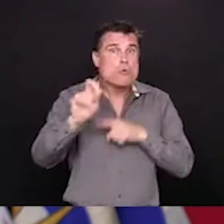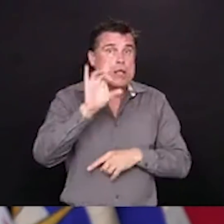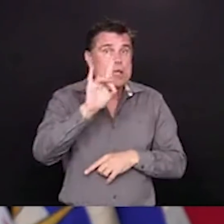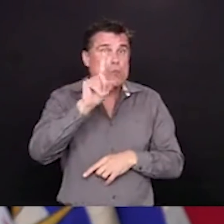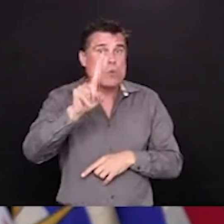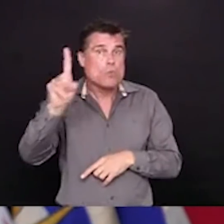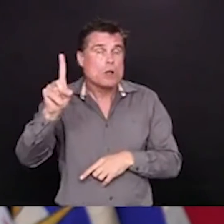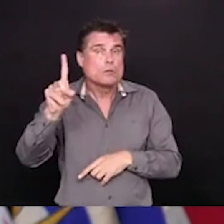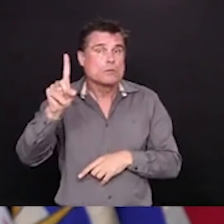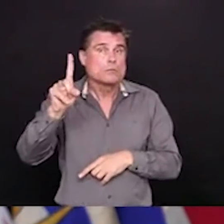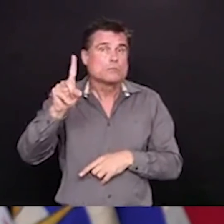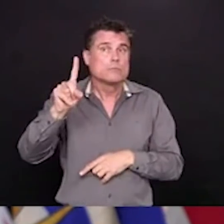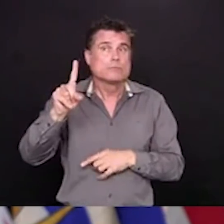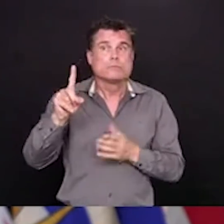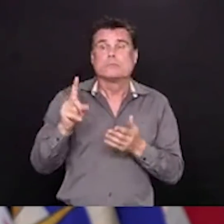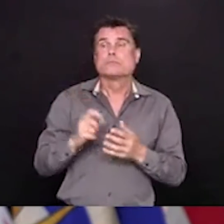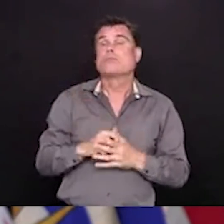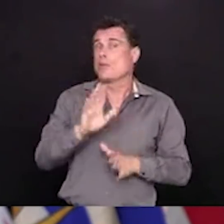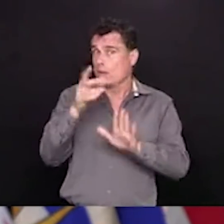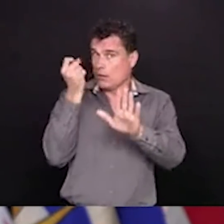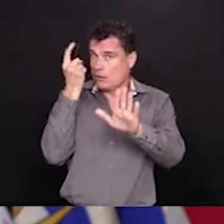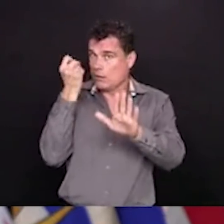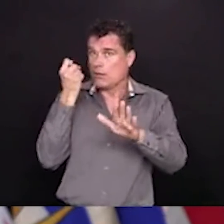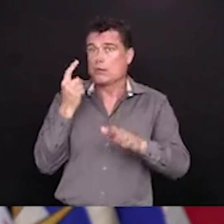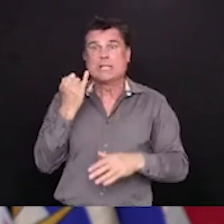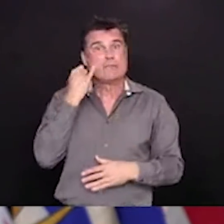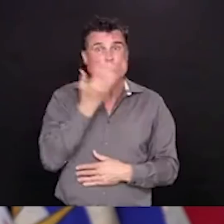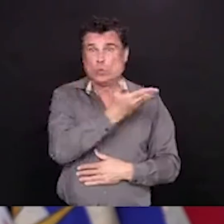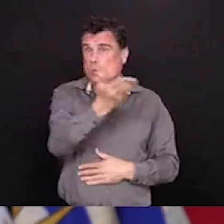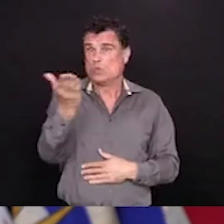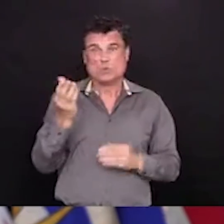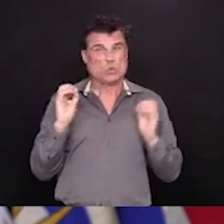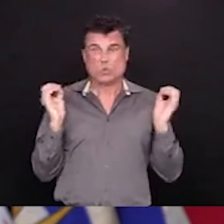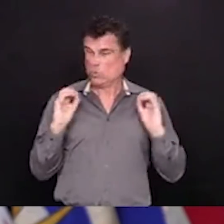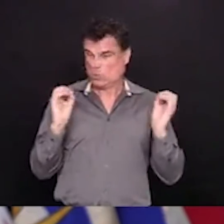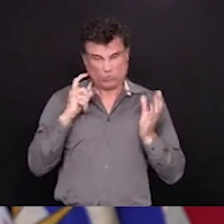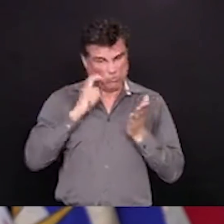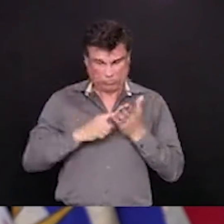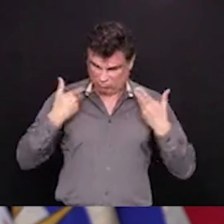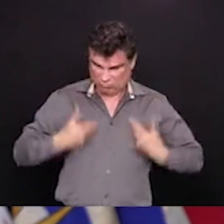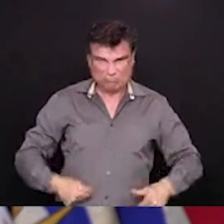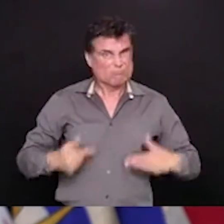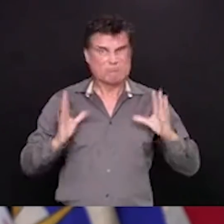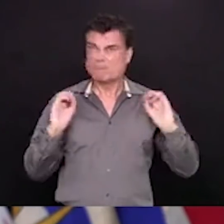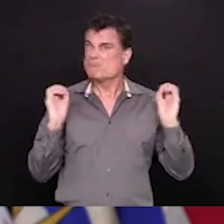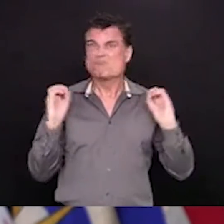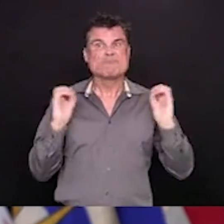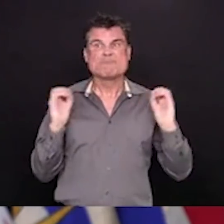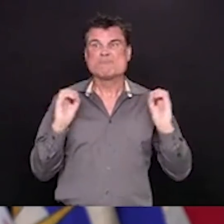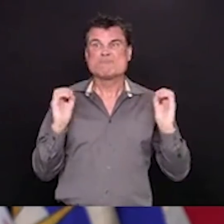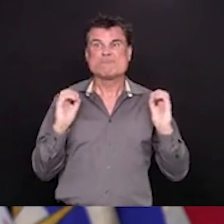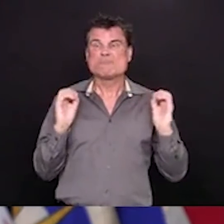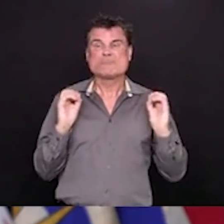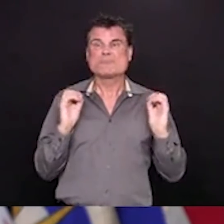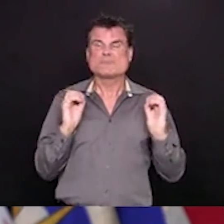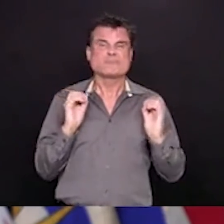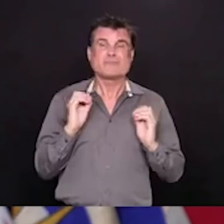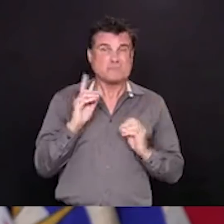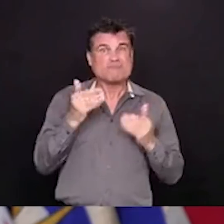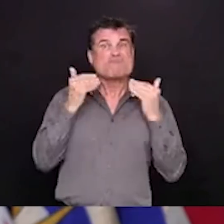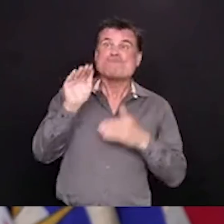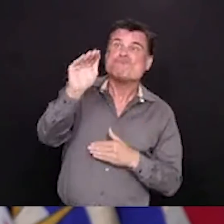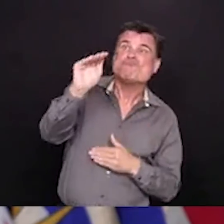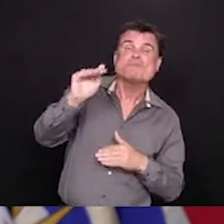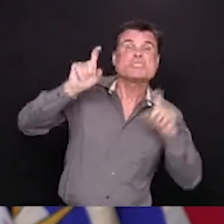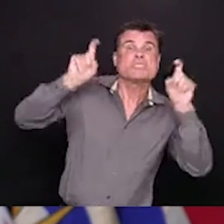If you do not have symptoms, this test has very limited benefit and is not necessarily valid. So it is for anybody